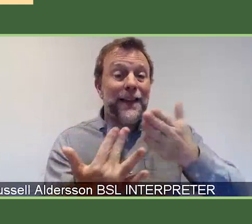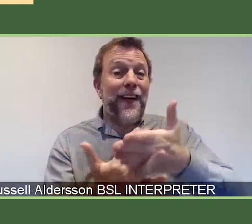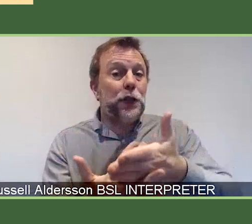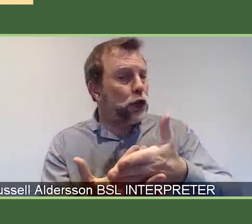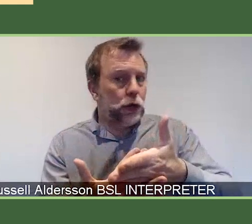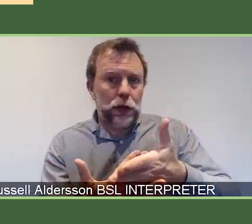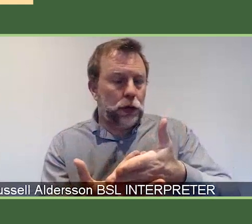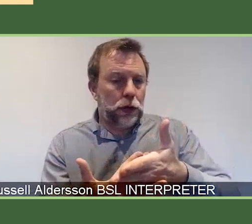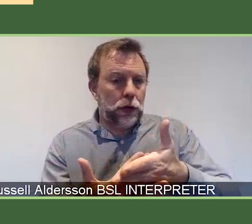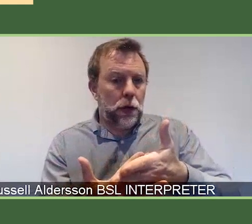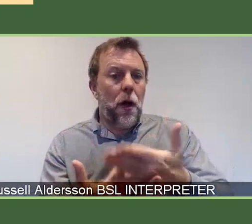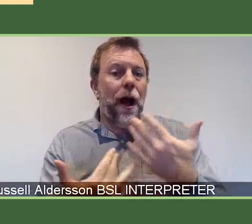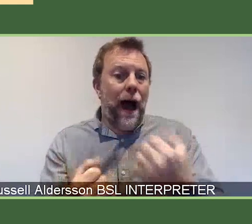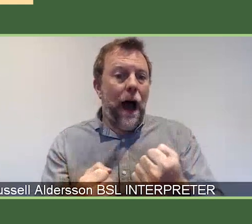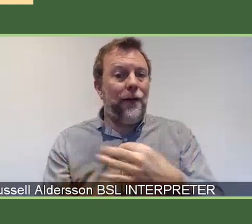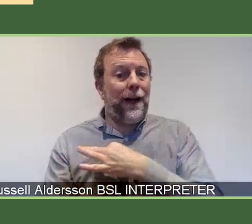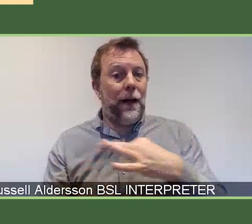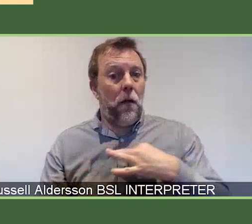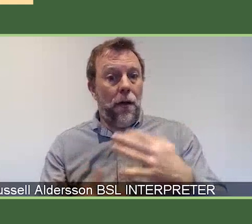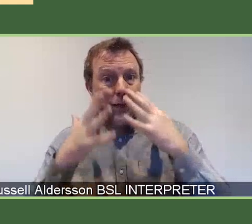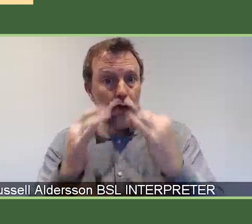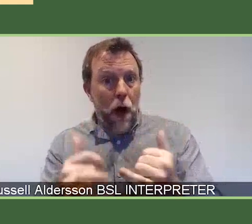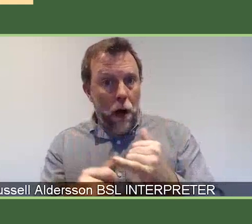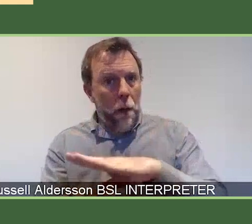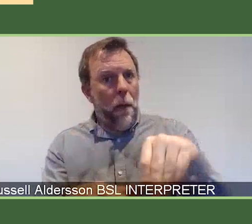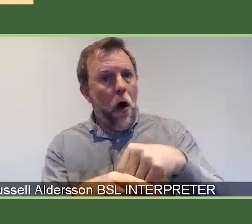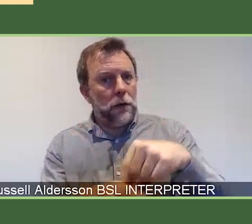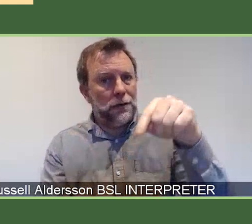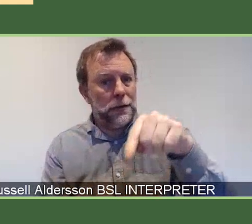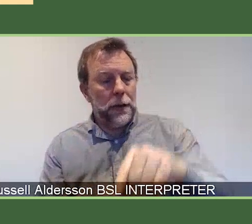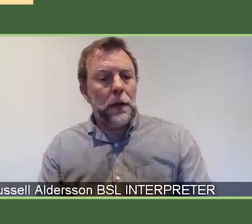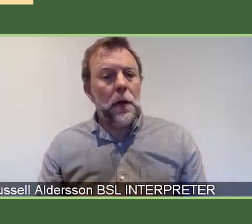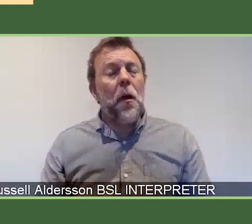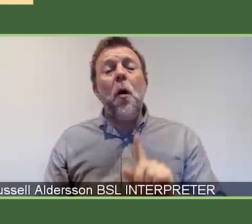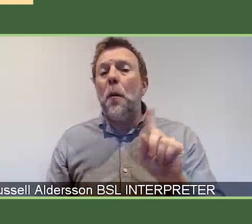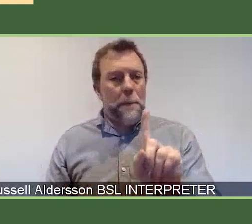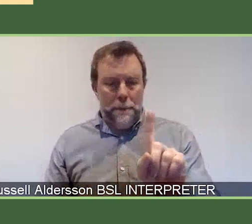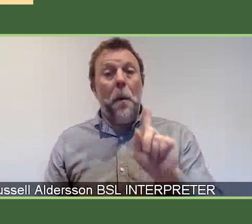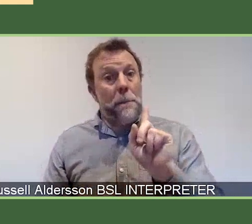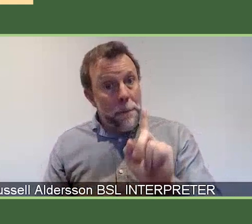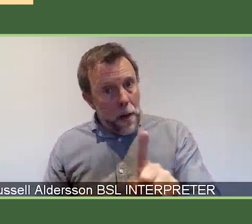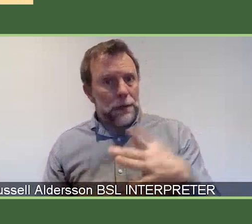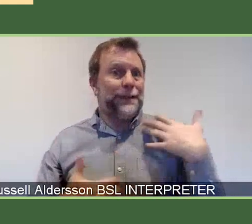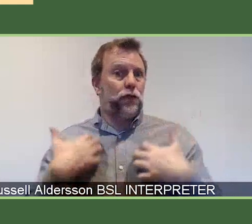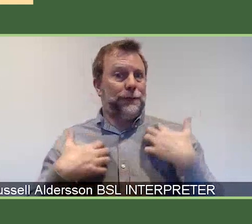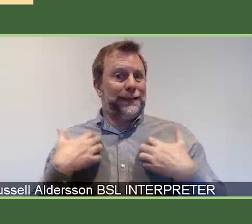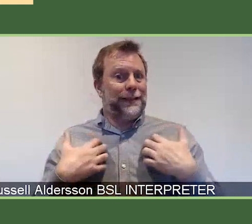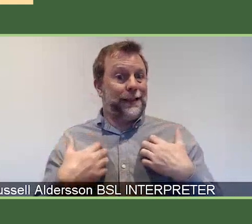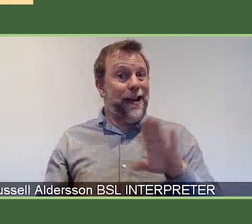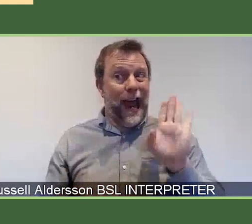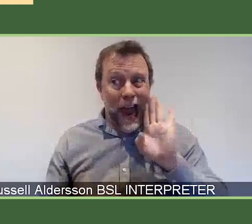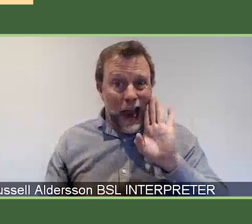that has a substantial clinical trial component to it. But what we are interested in hearing about